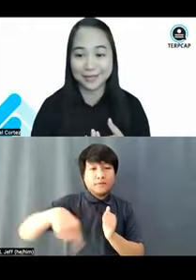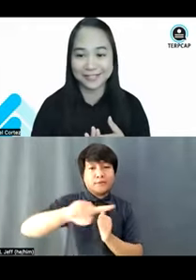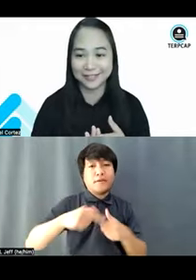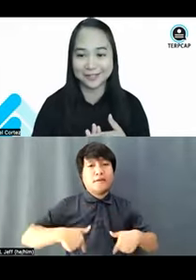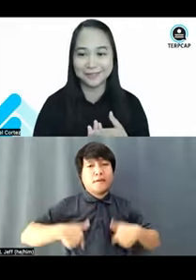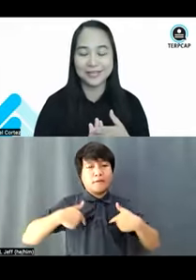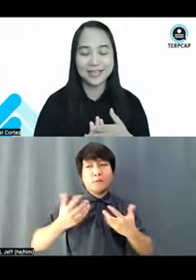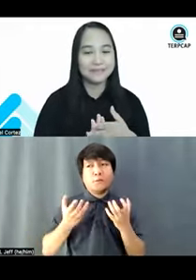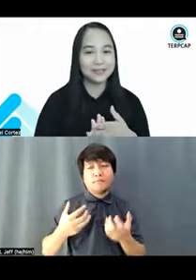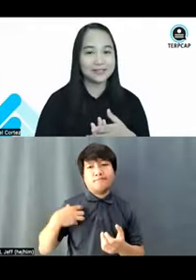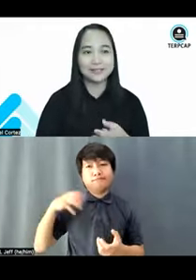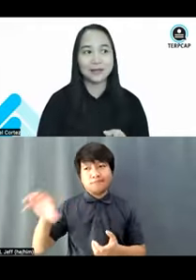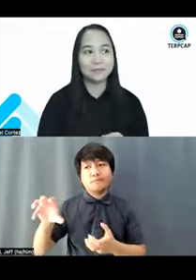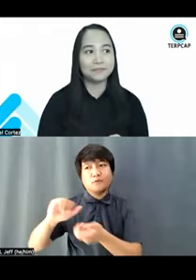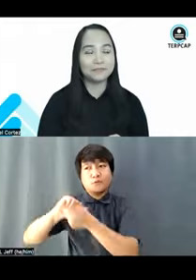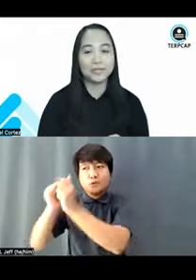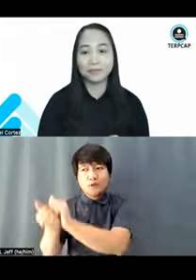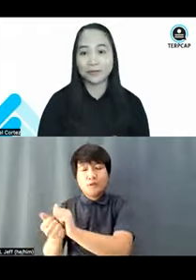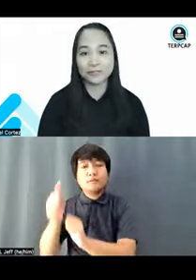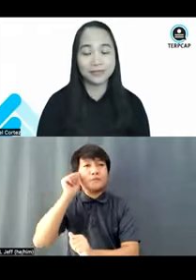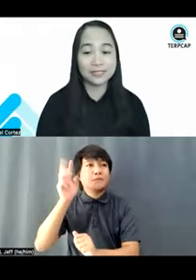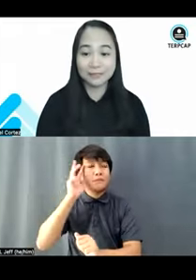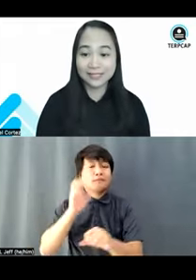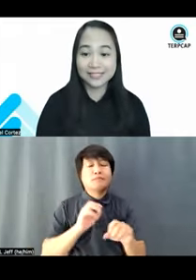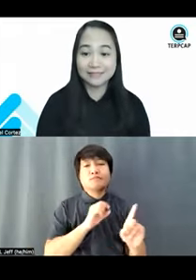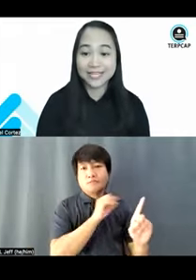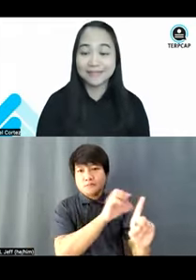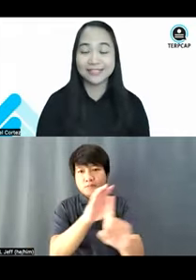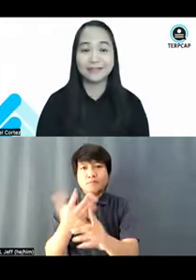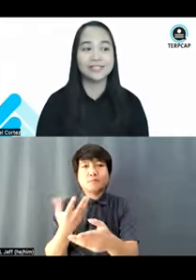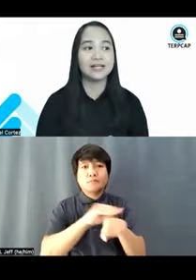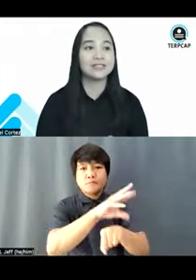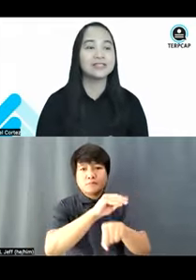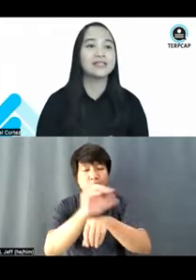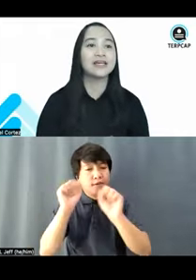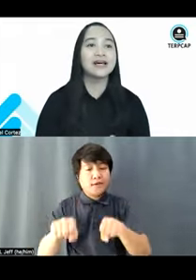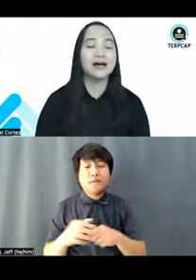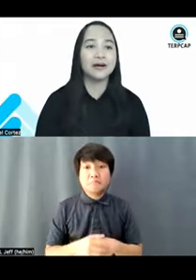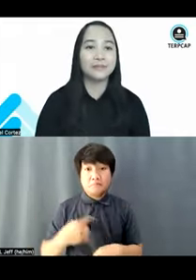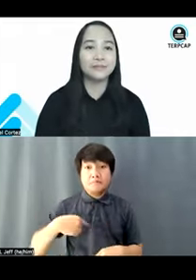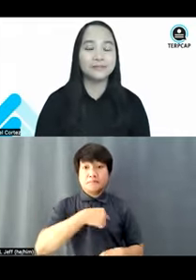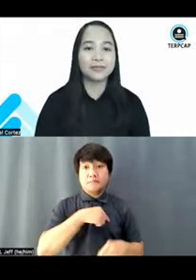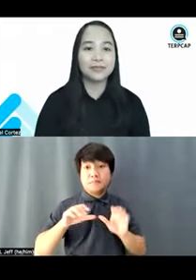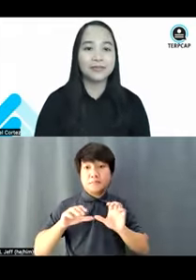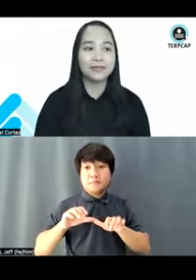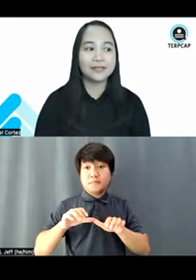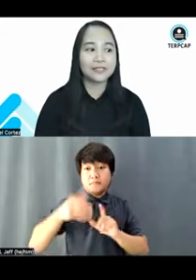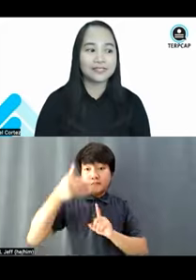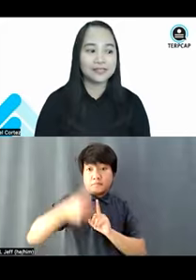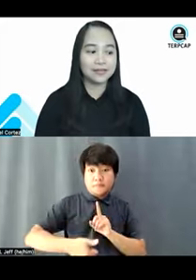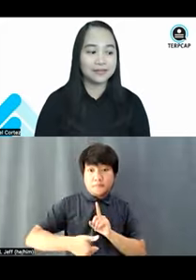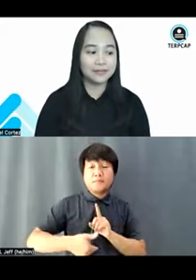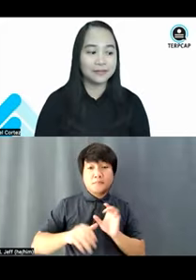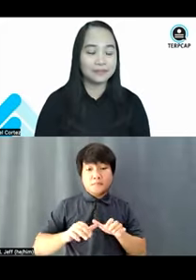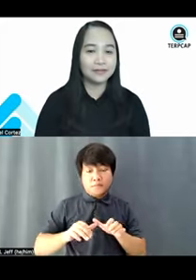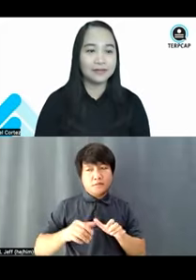life, I'm telling you. Because being a person with disability, sometimes it gives us, it gives